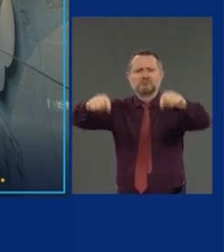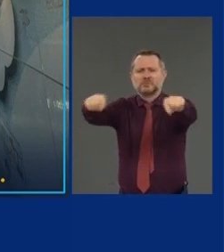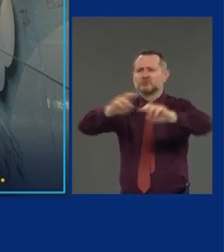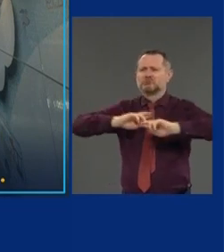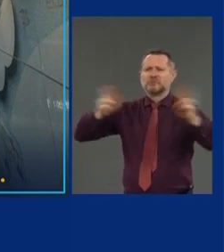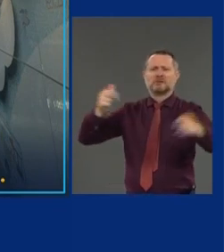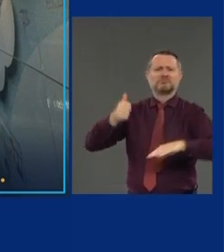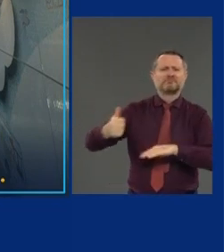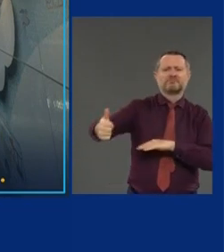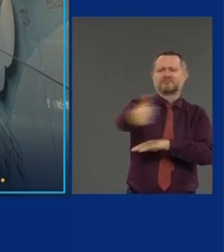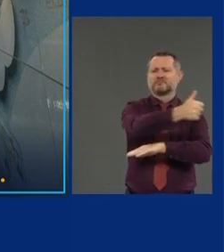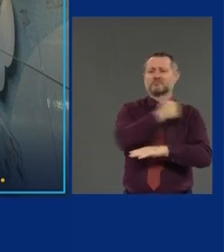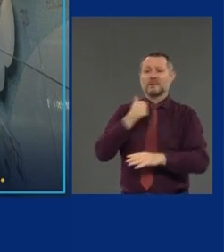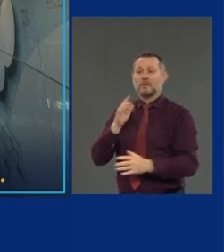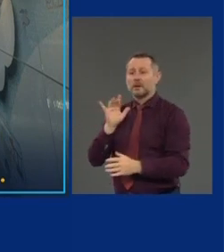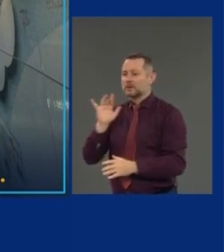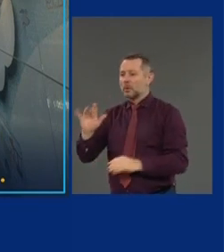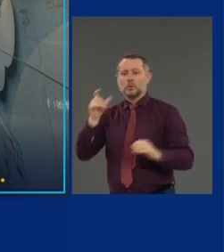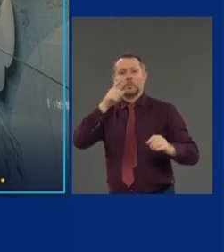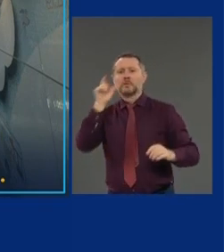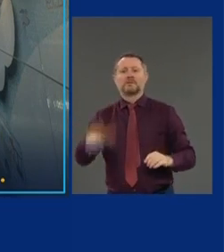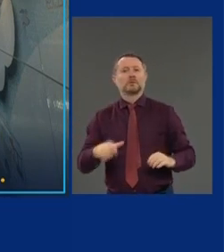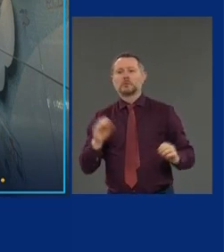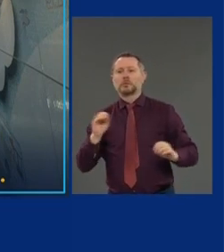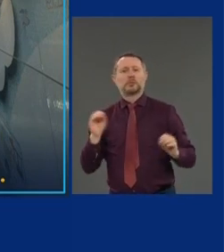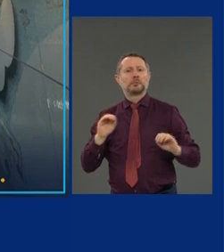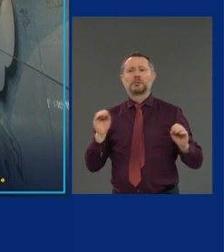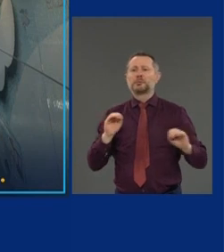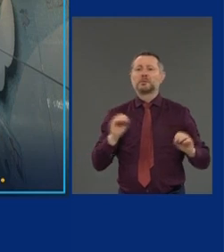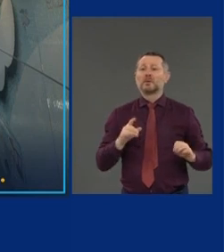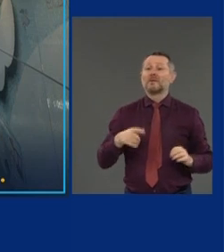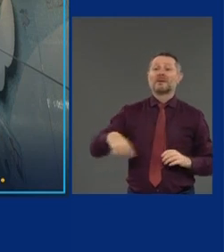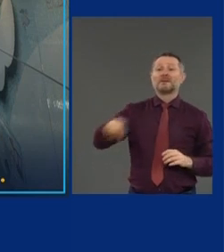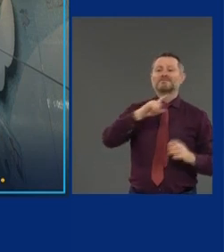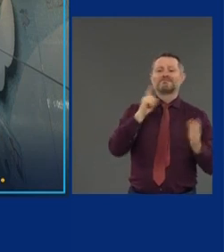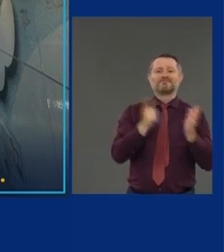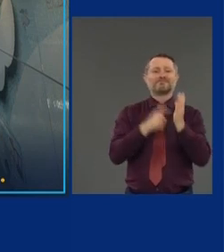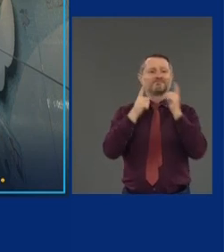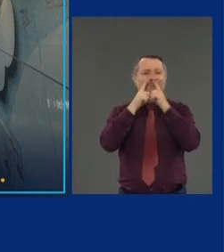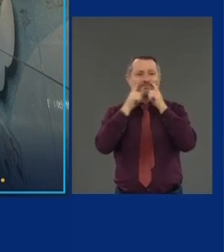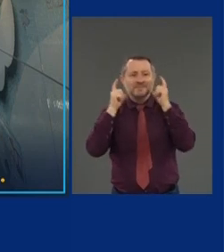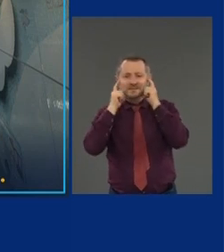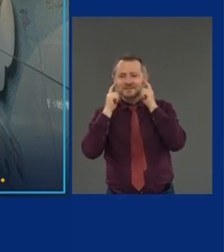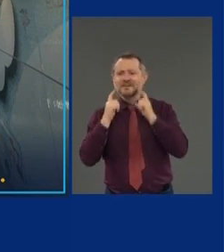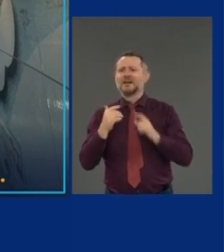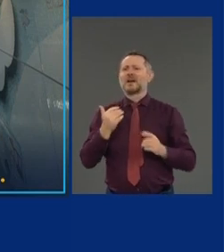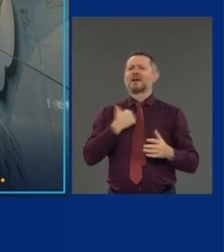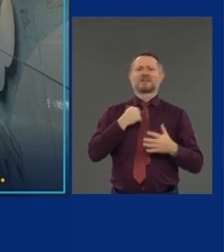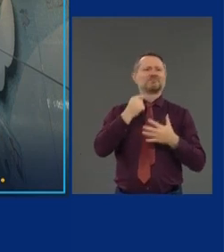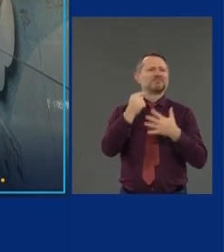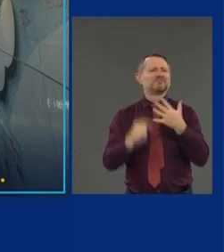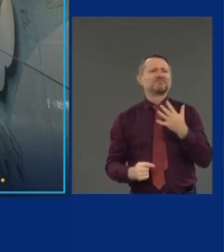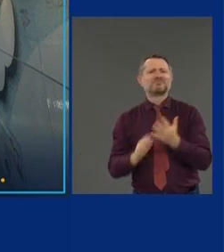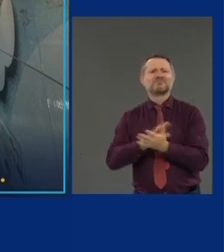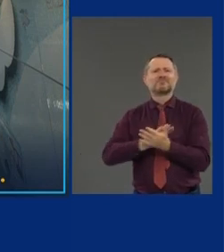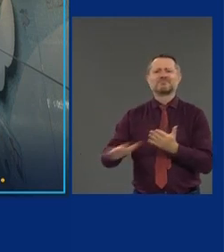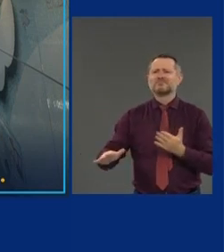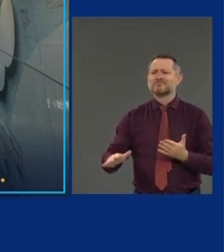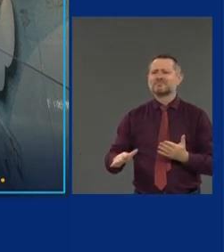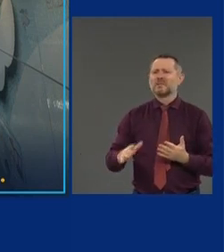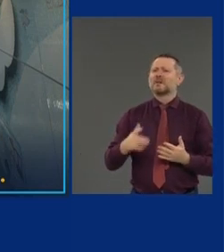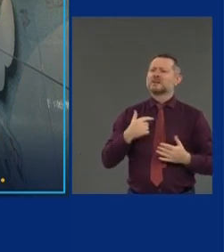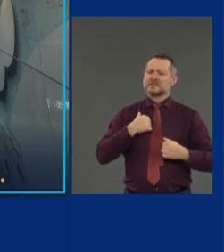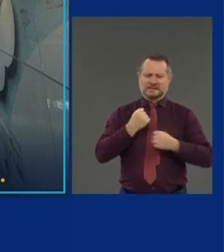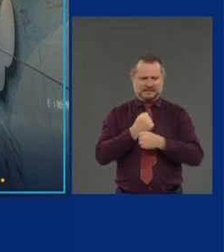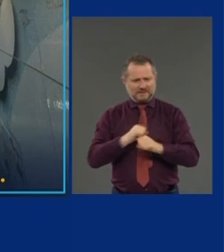mandatory face covering requirement are examples of multiple measures. We have taken and will take to keep passengers safe